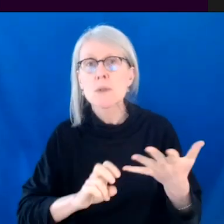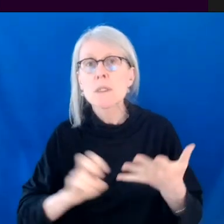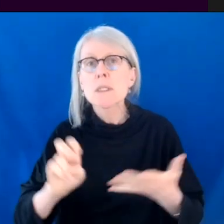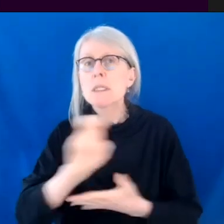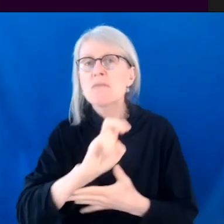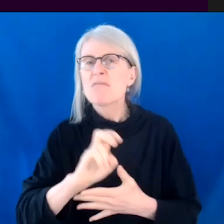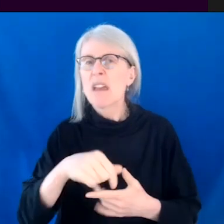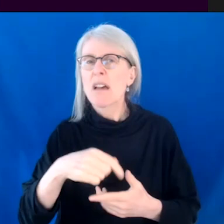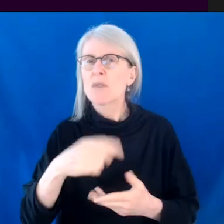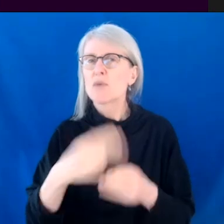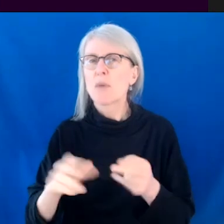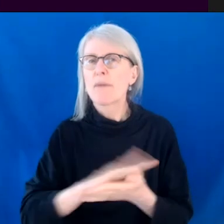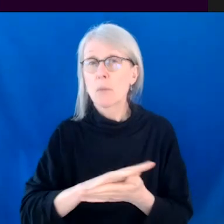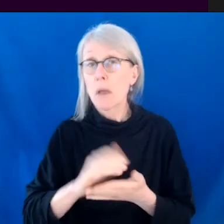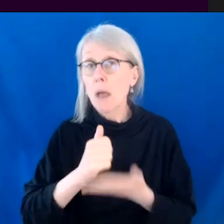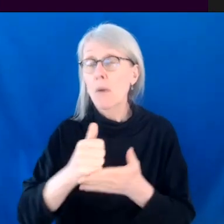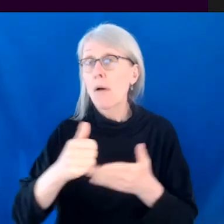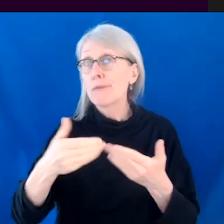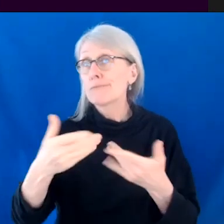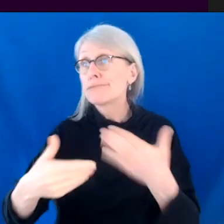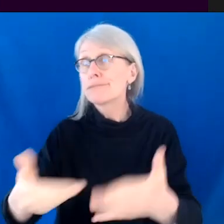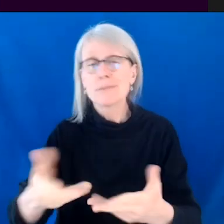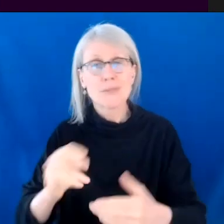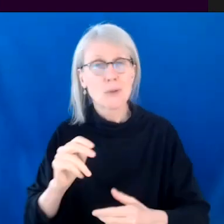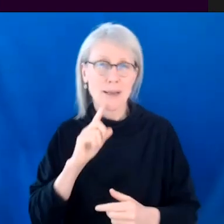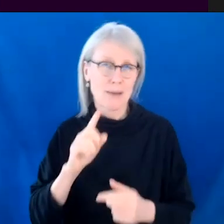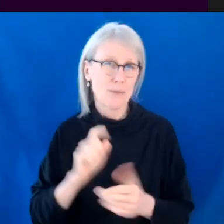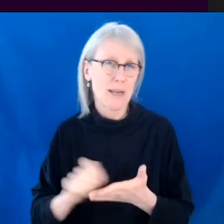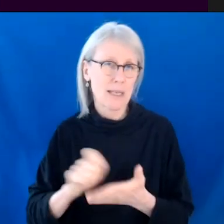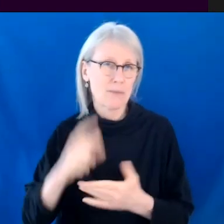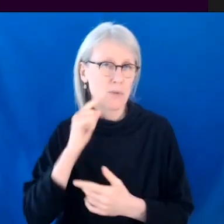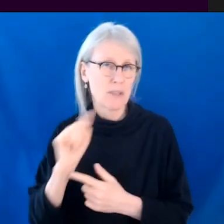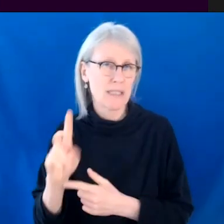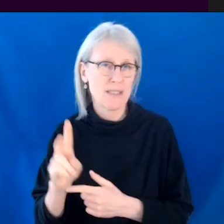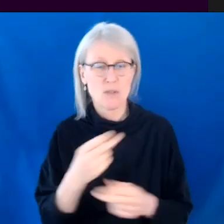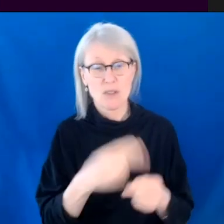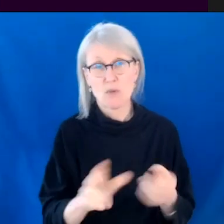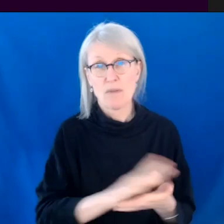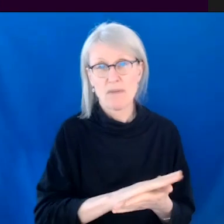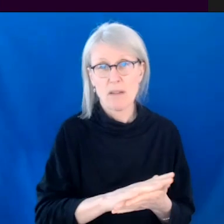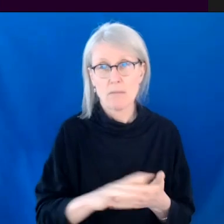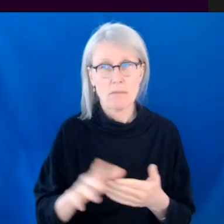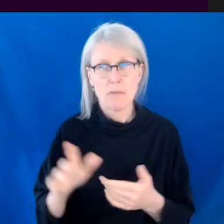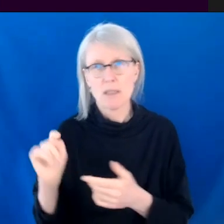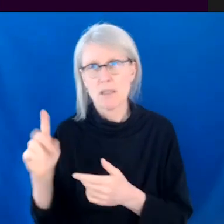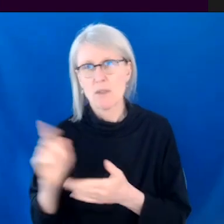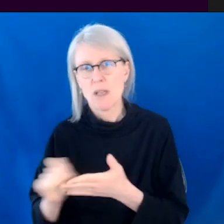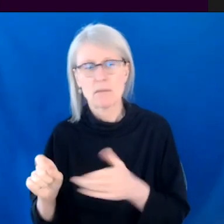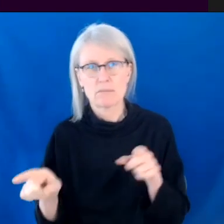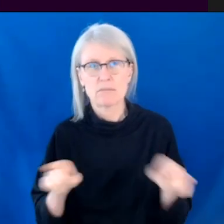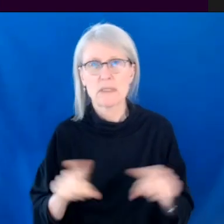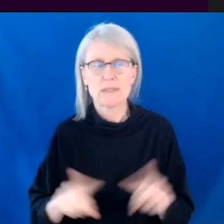any doors for me, possibly because I'm a TV writer. So having written this short film wasn't quite connecting. Um,